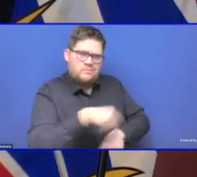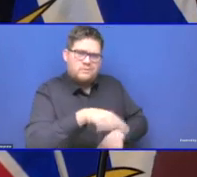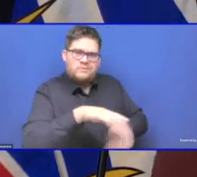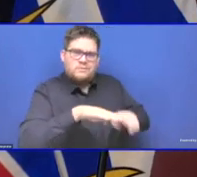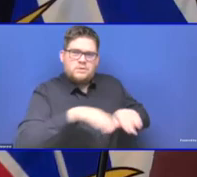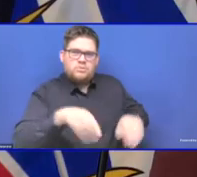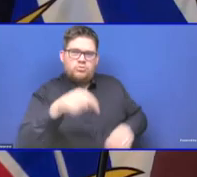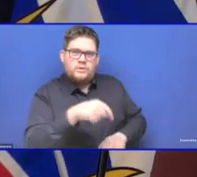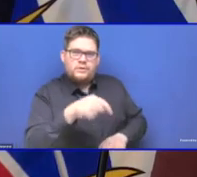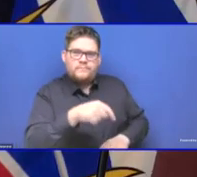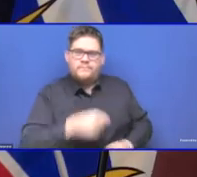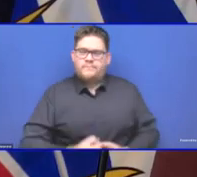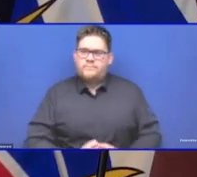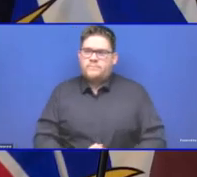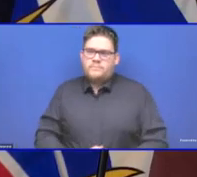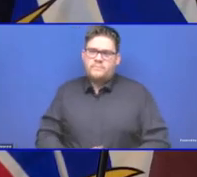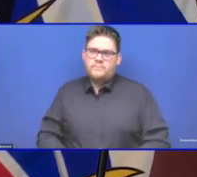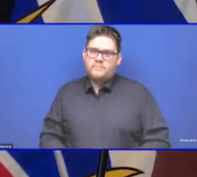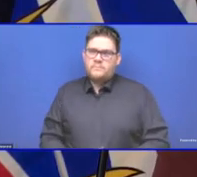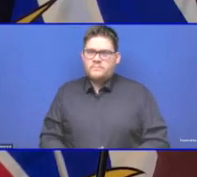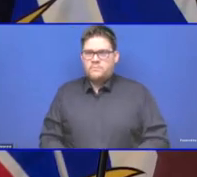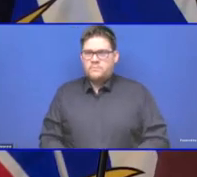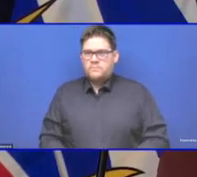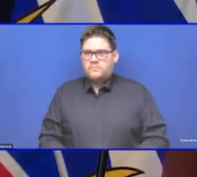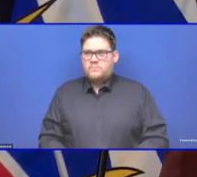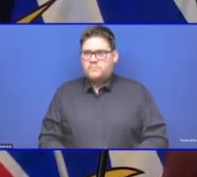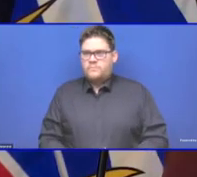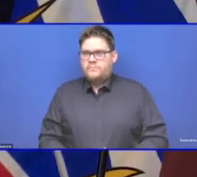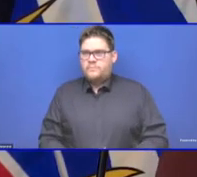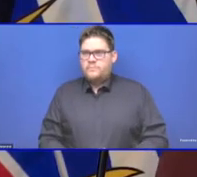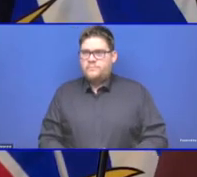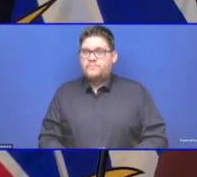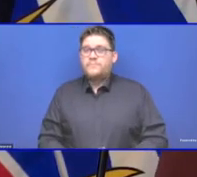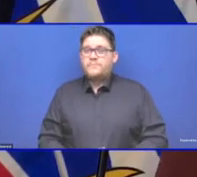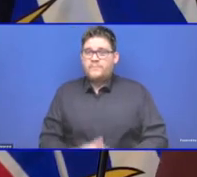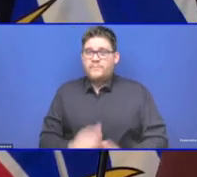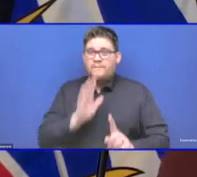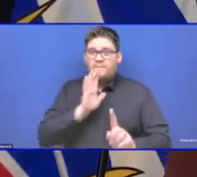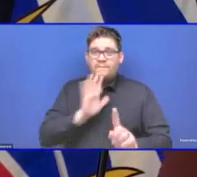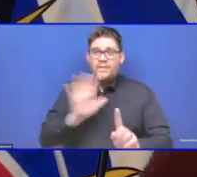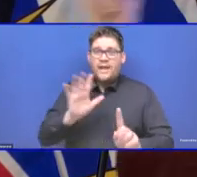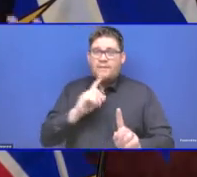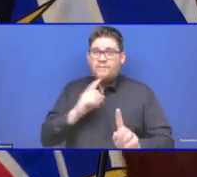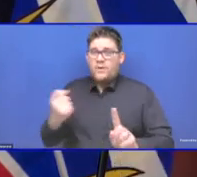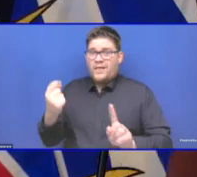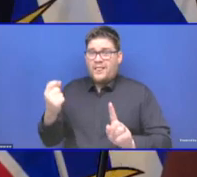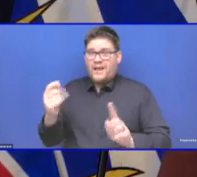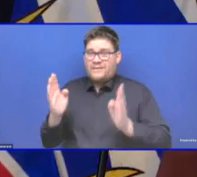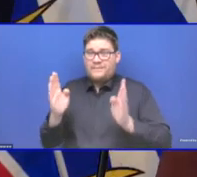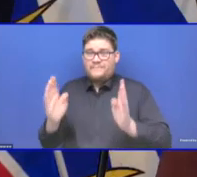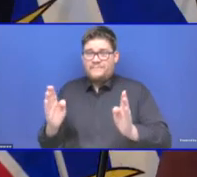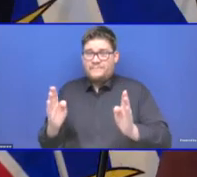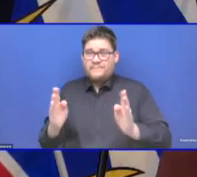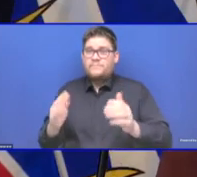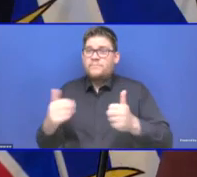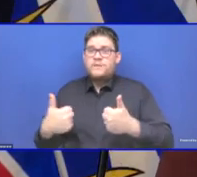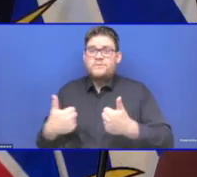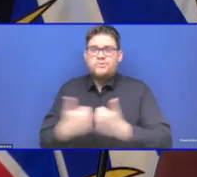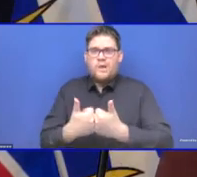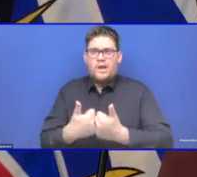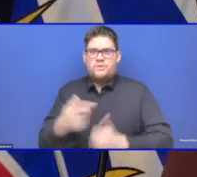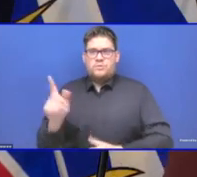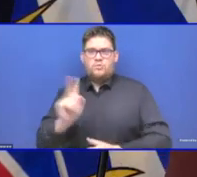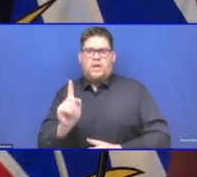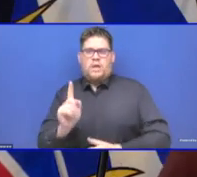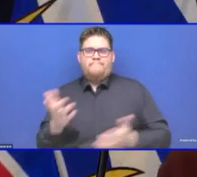talking to parents about this, about what are the things and what we see in BC, and there's been some stats shown around the country